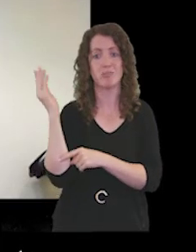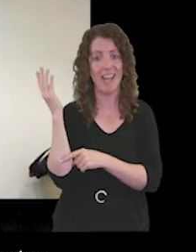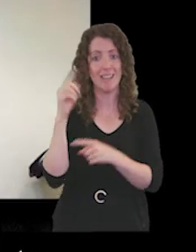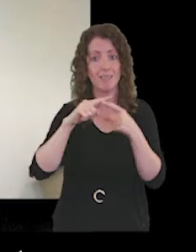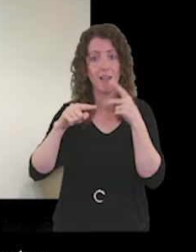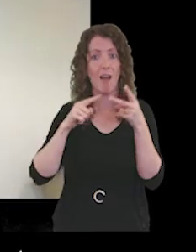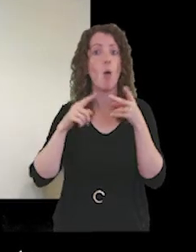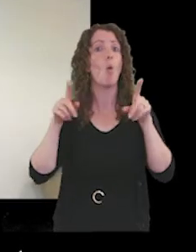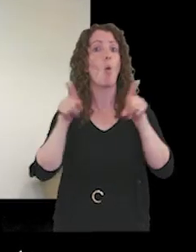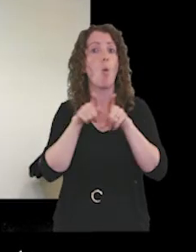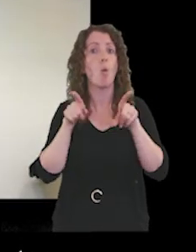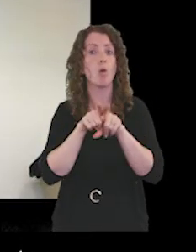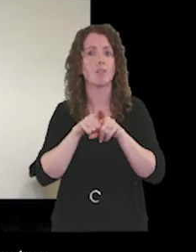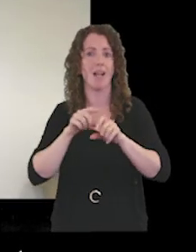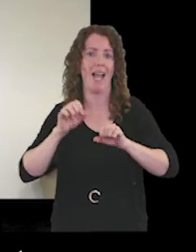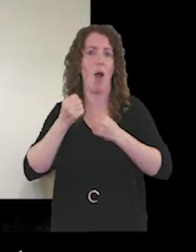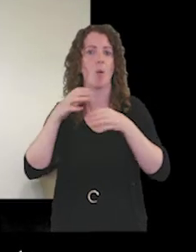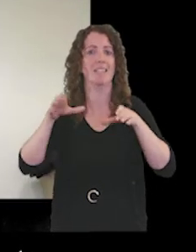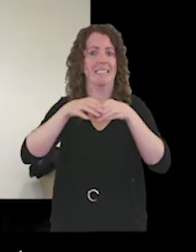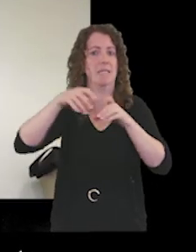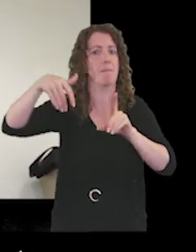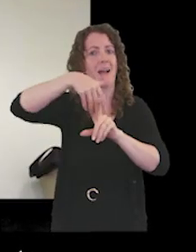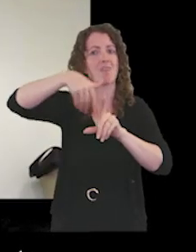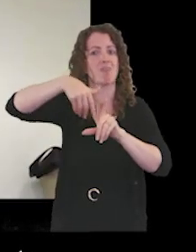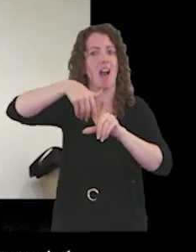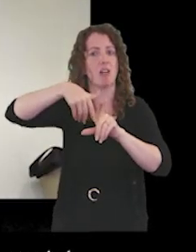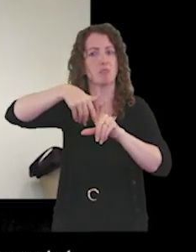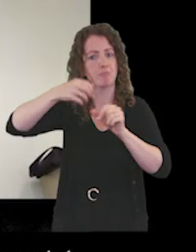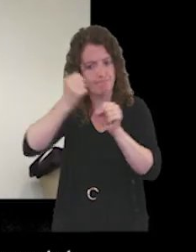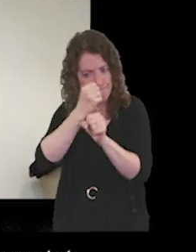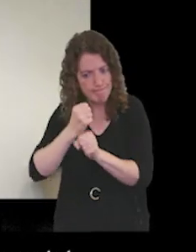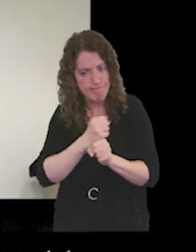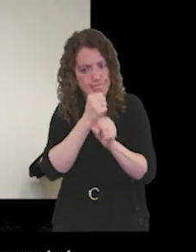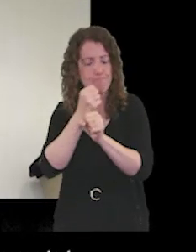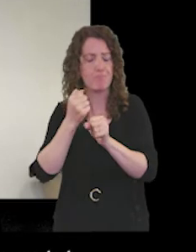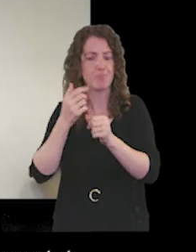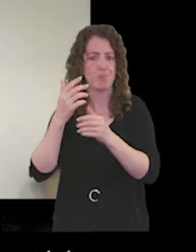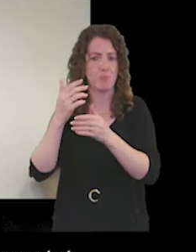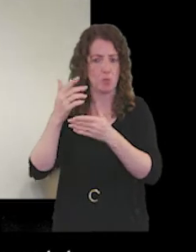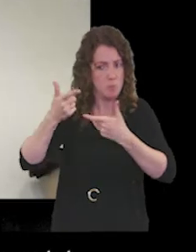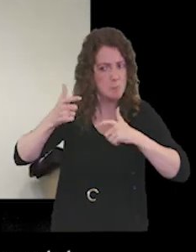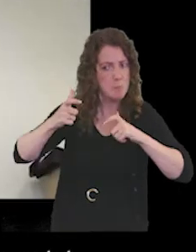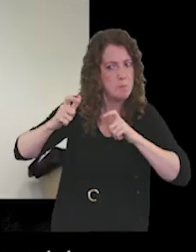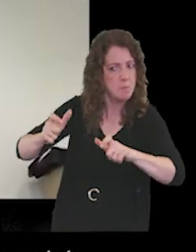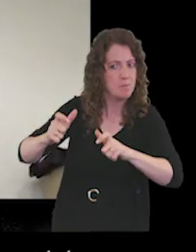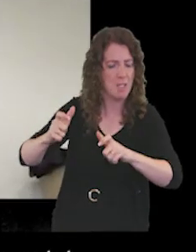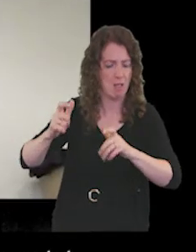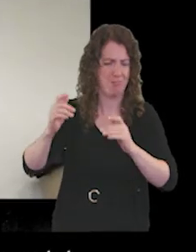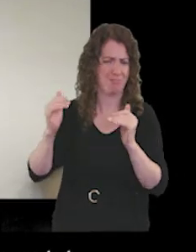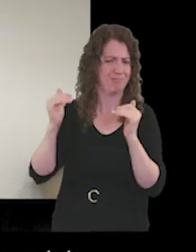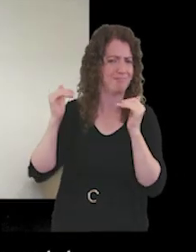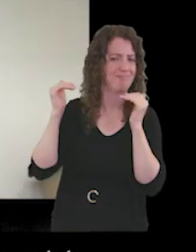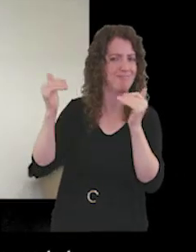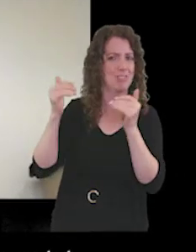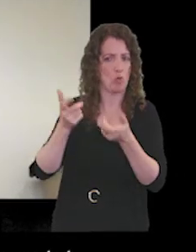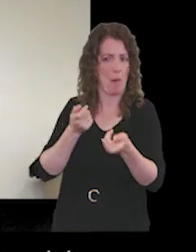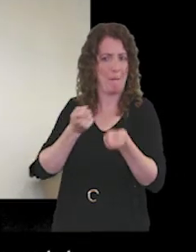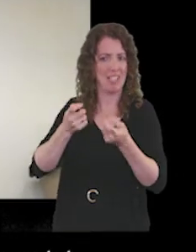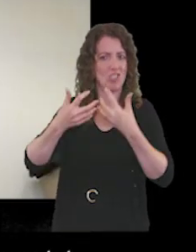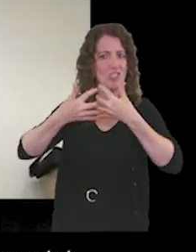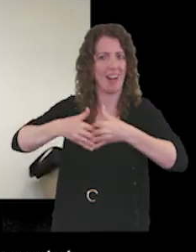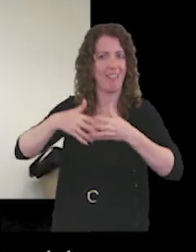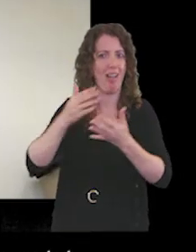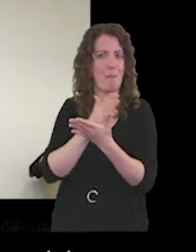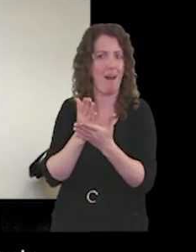and also um our team behind the scenes uh who are continuing to be so great at managing the technical